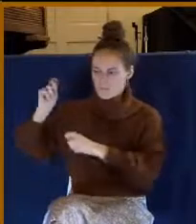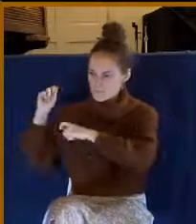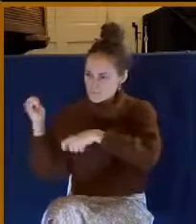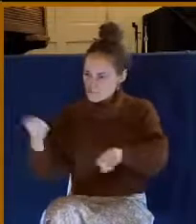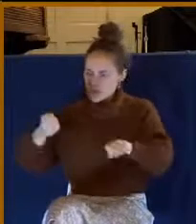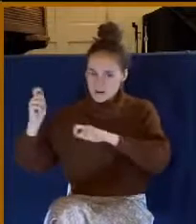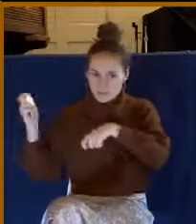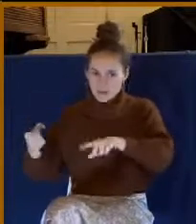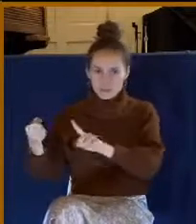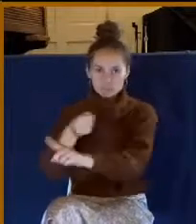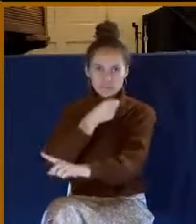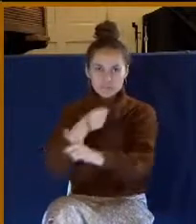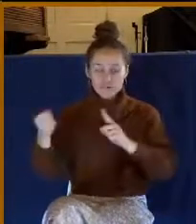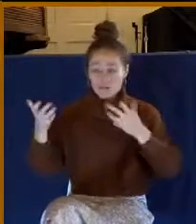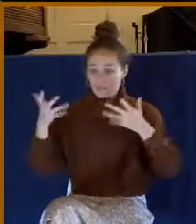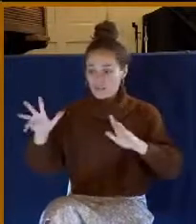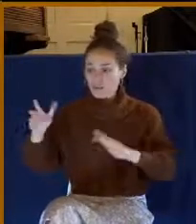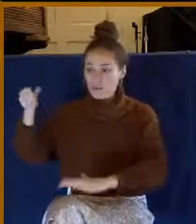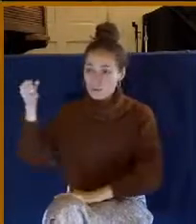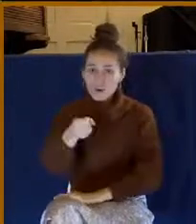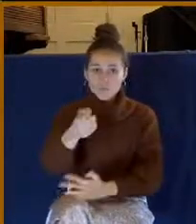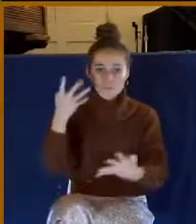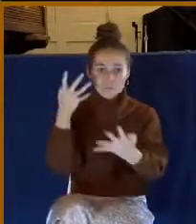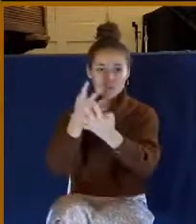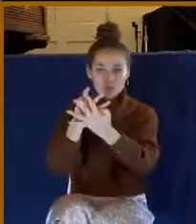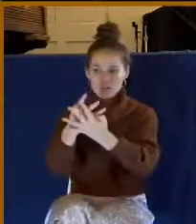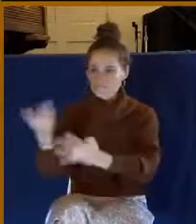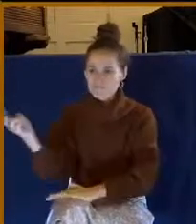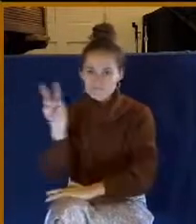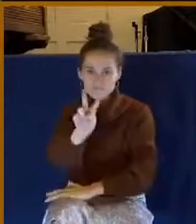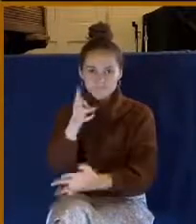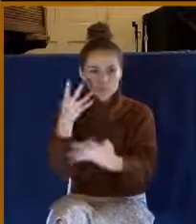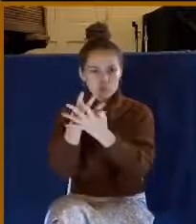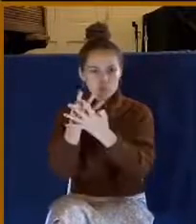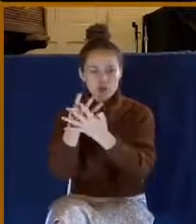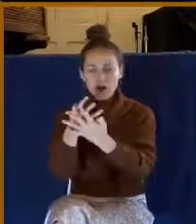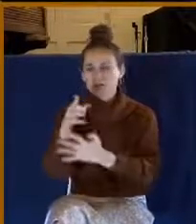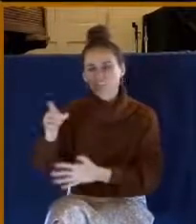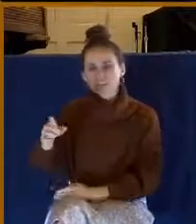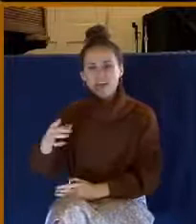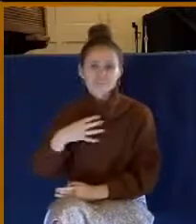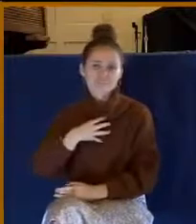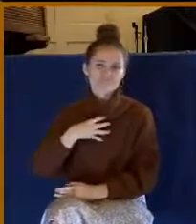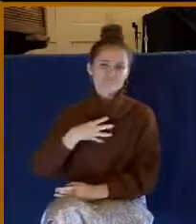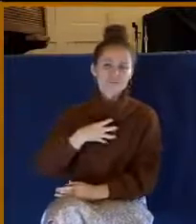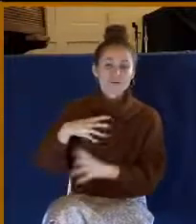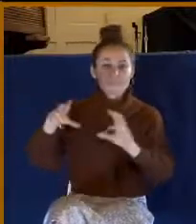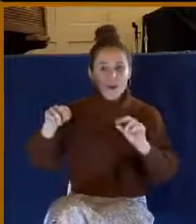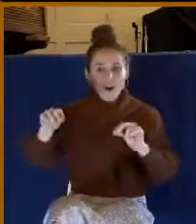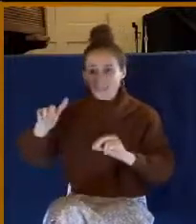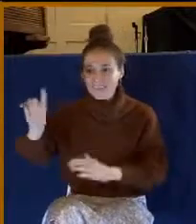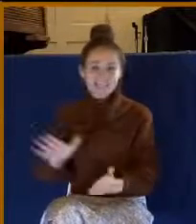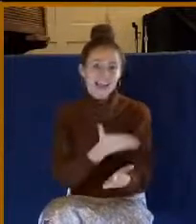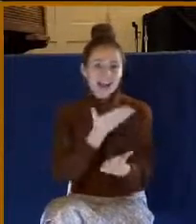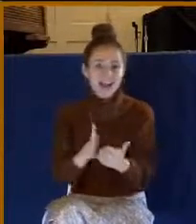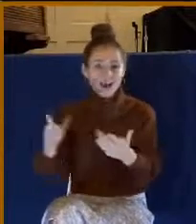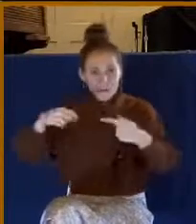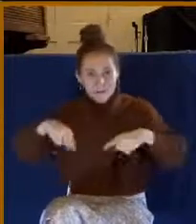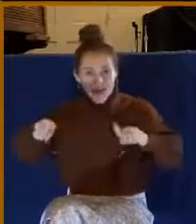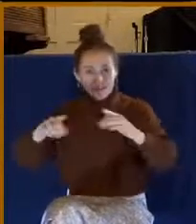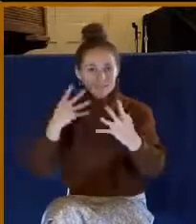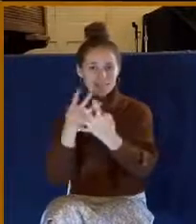whine? No, they worshipped. They were not sighing. They were singing. They began to sing. And you know the story there in Acts chapter 16